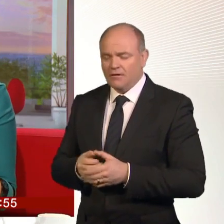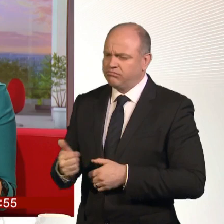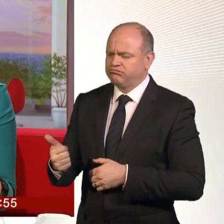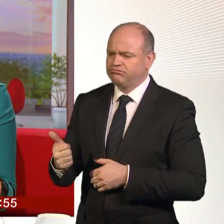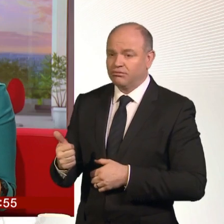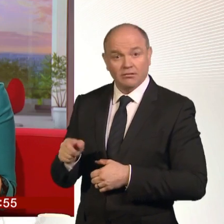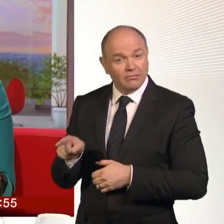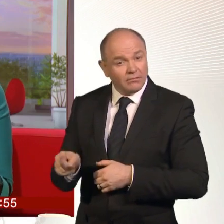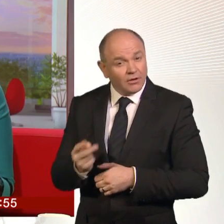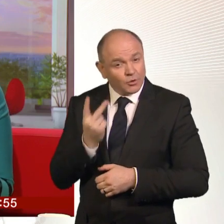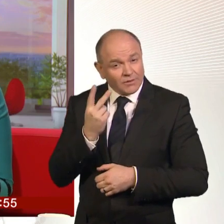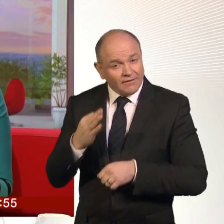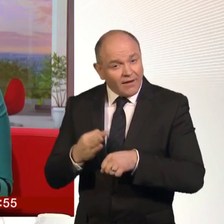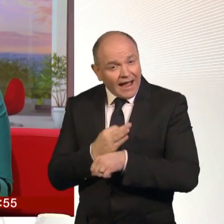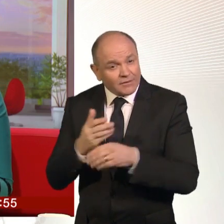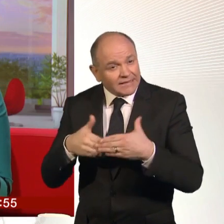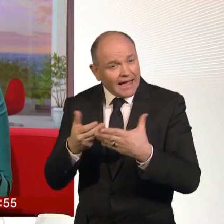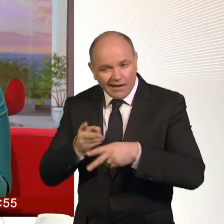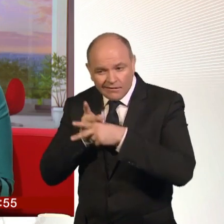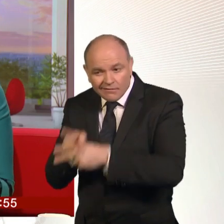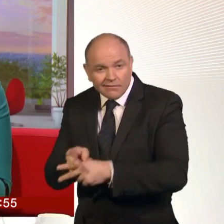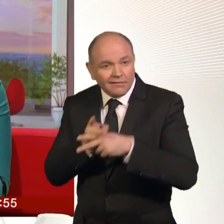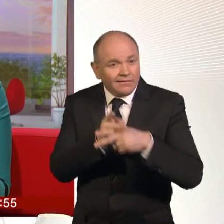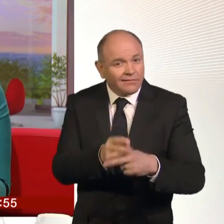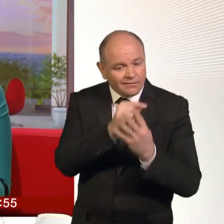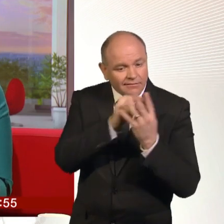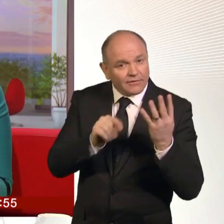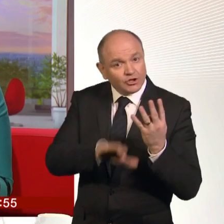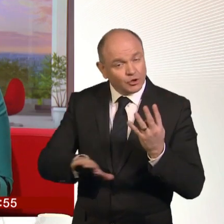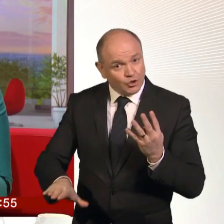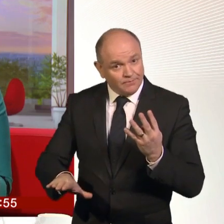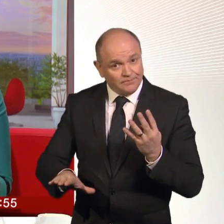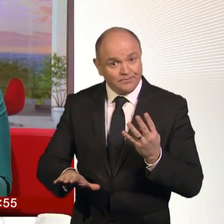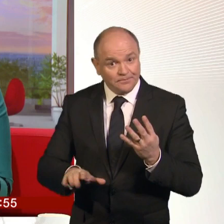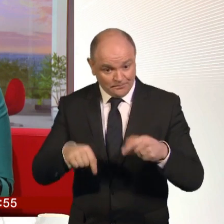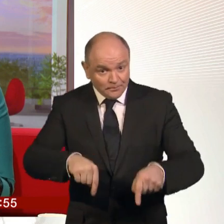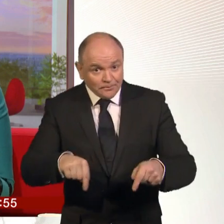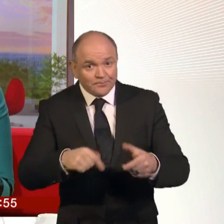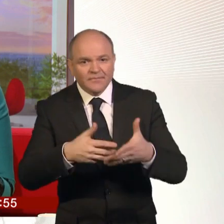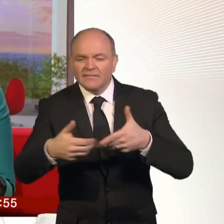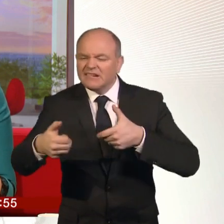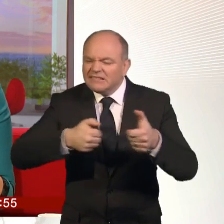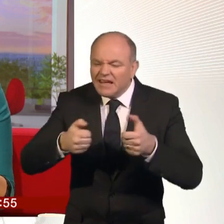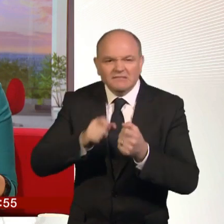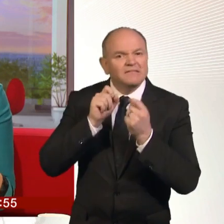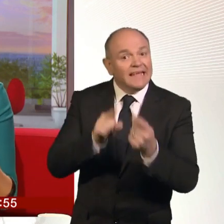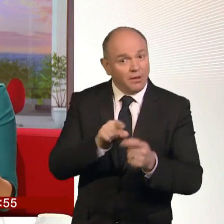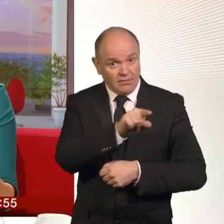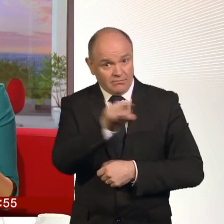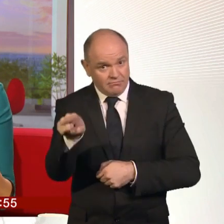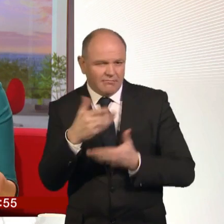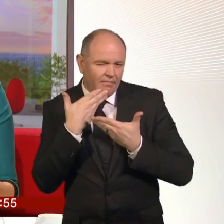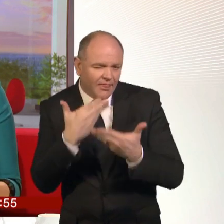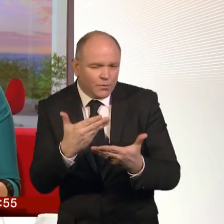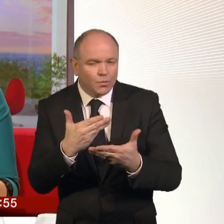-hour thing they're dealing with and the real difficulties with schools. And they did talk about teachers because we're getting lots of messages about teachers and talking about, you know, how perhaps